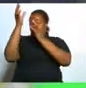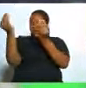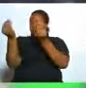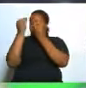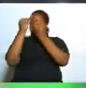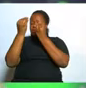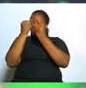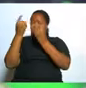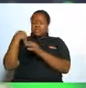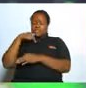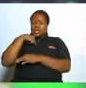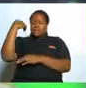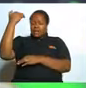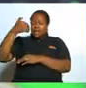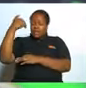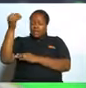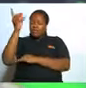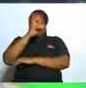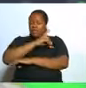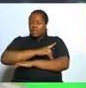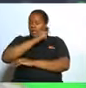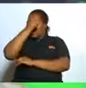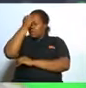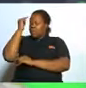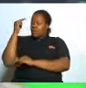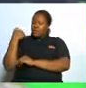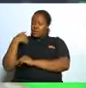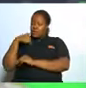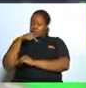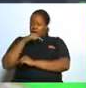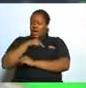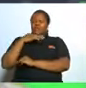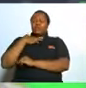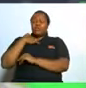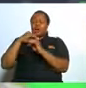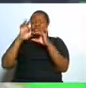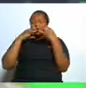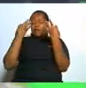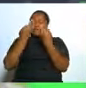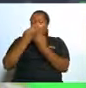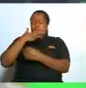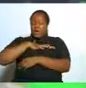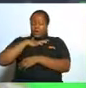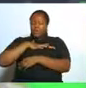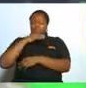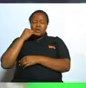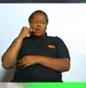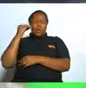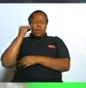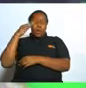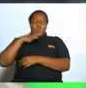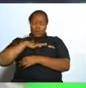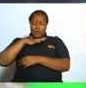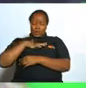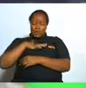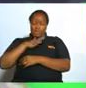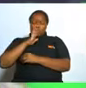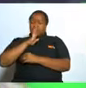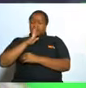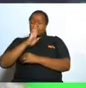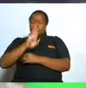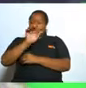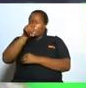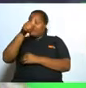every day because we want our families our home our houses to be